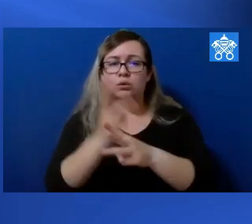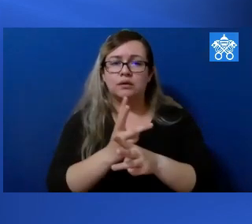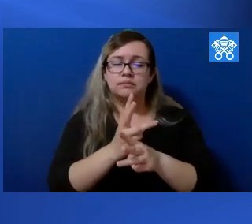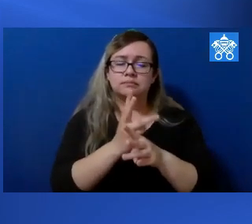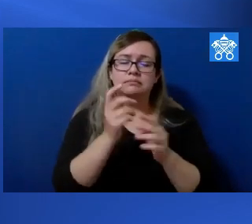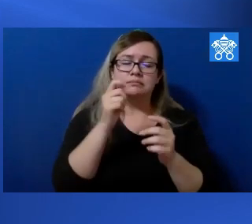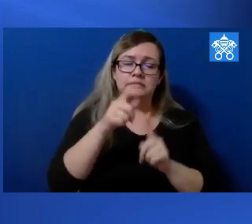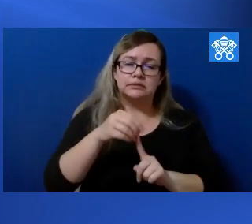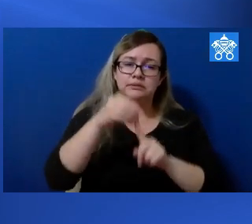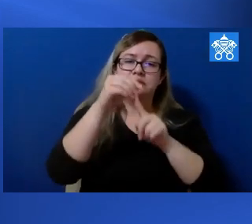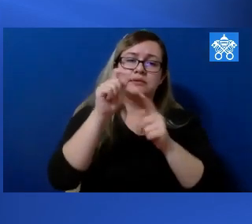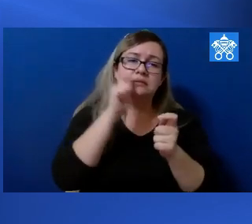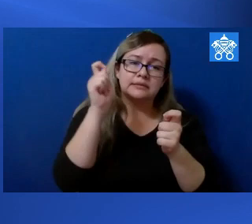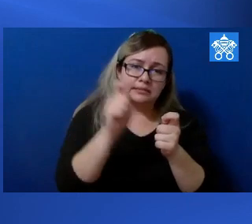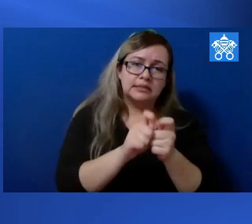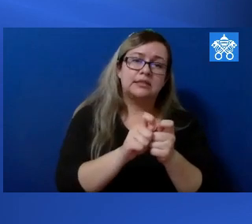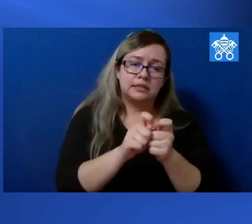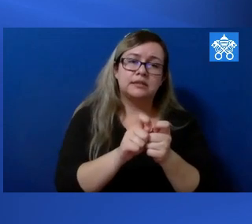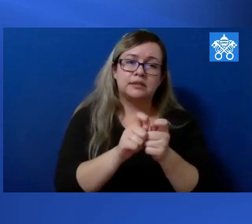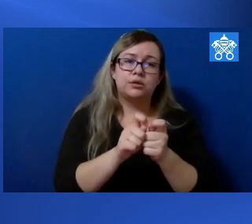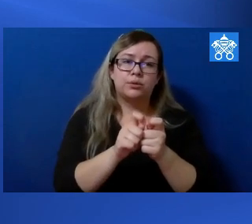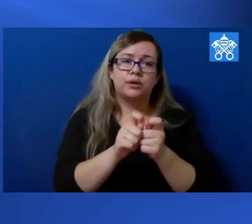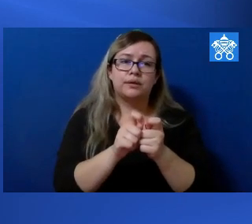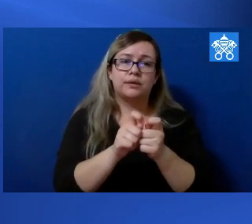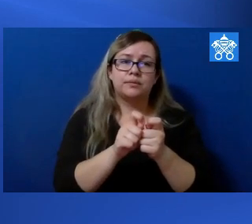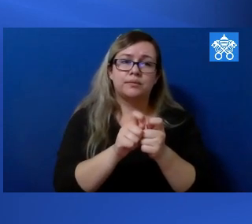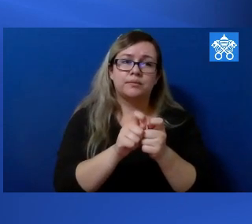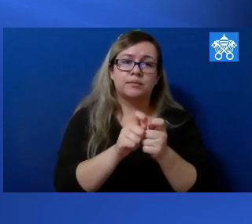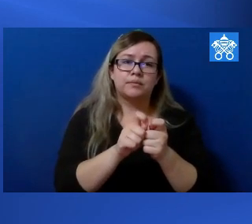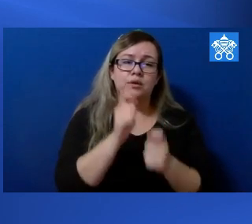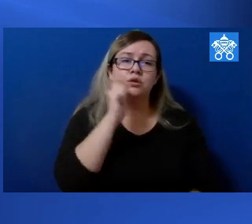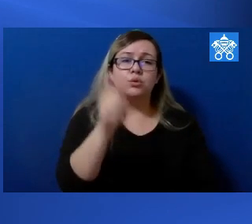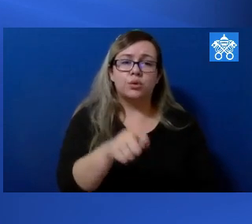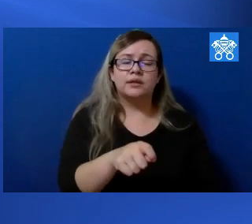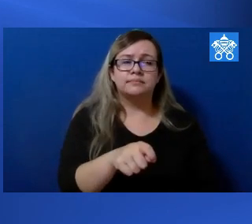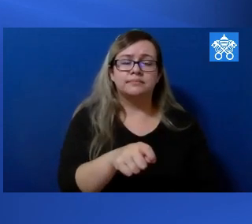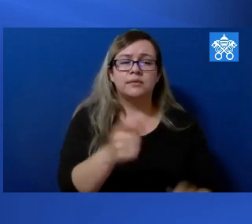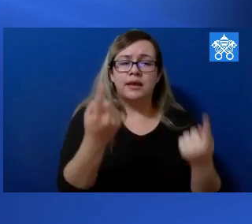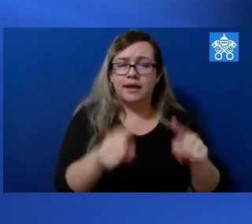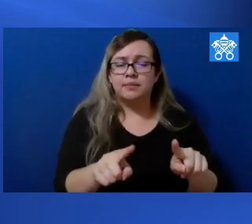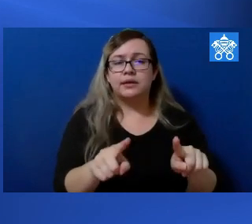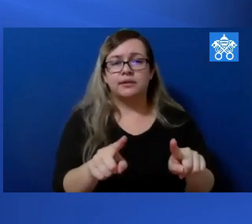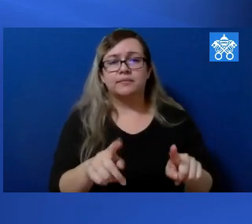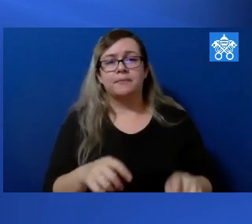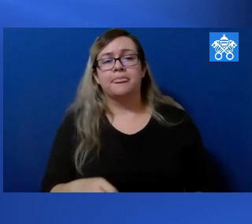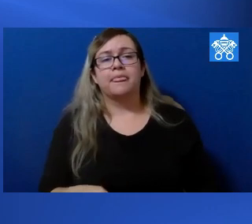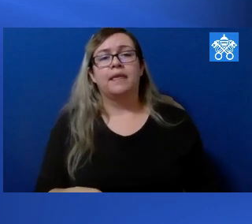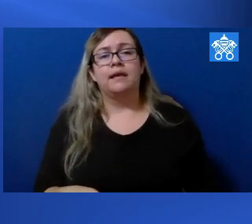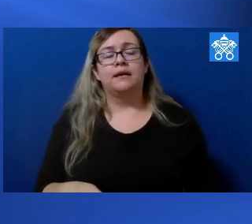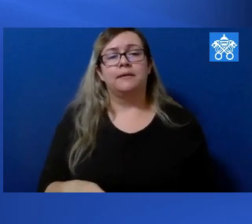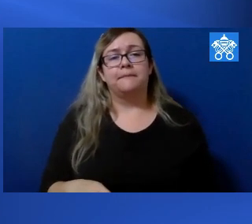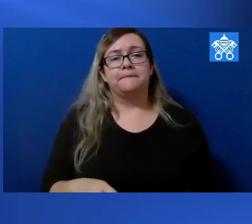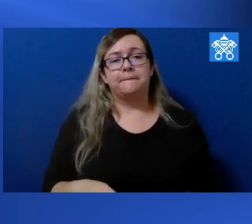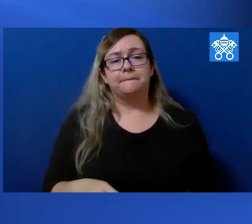praying for an end to the violence there. He's drawn attention as well to humanitarian situations that